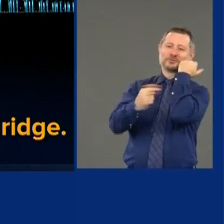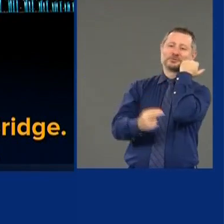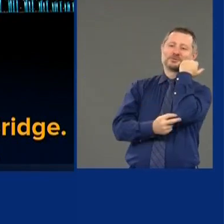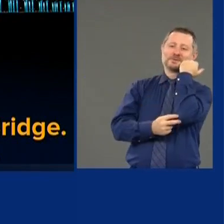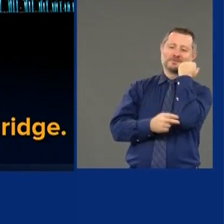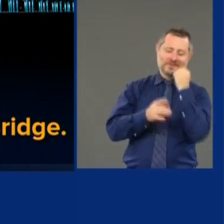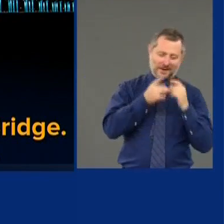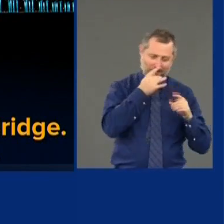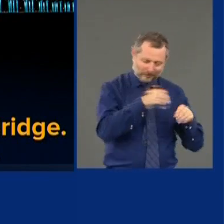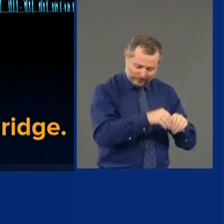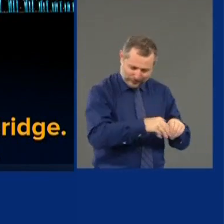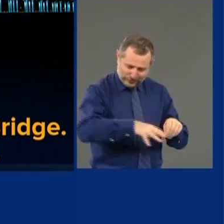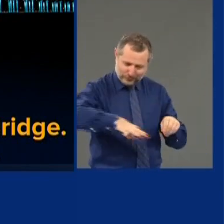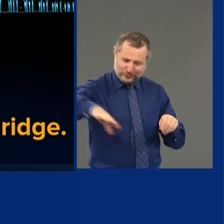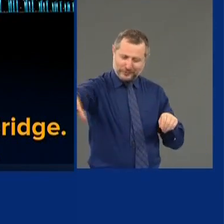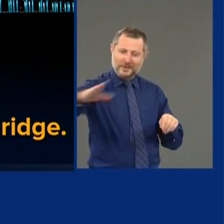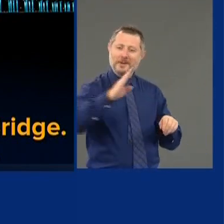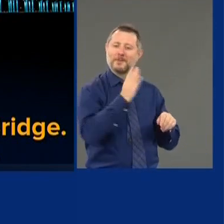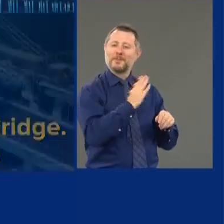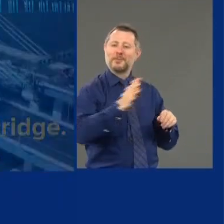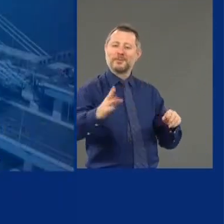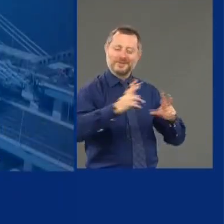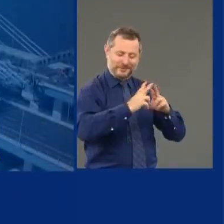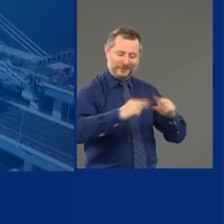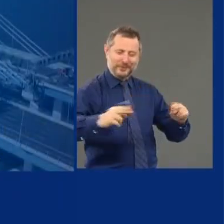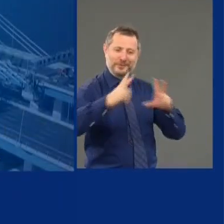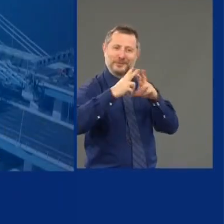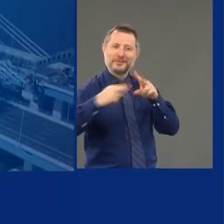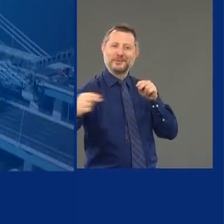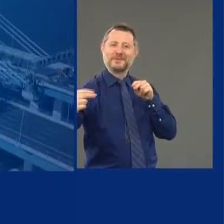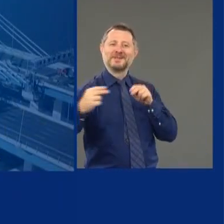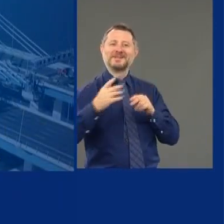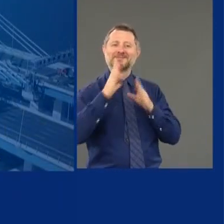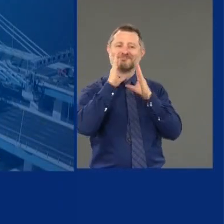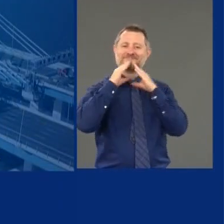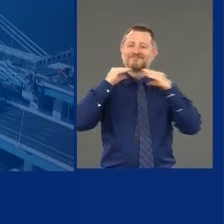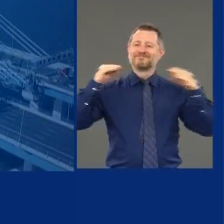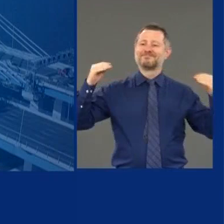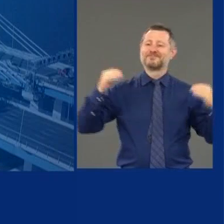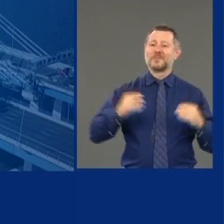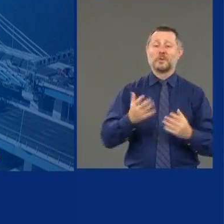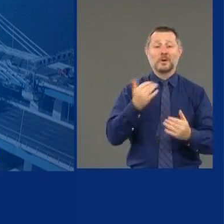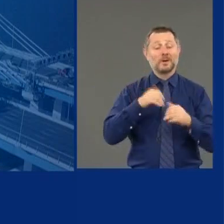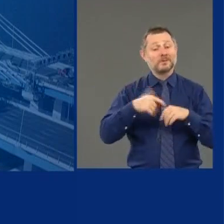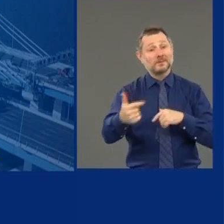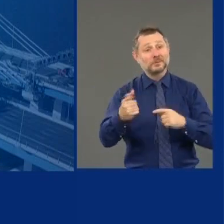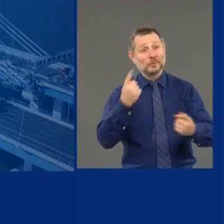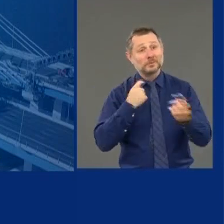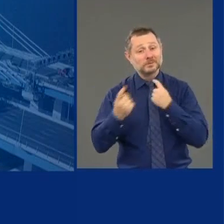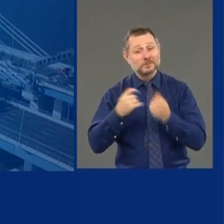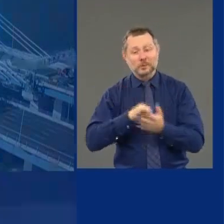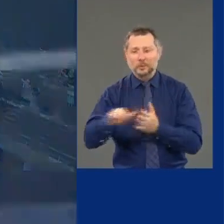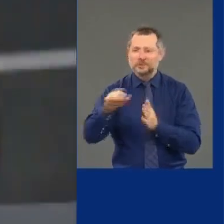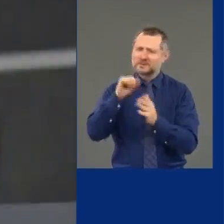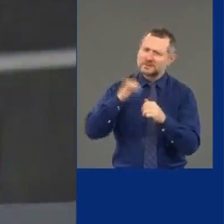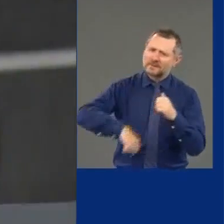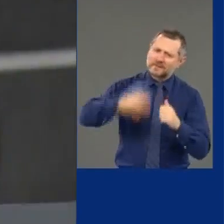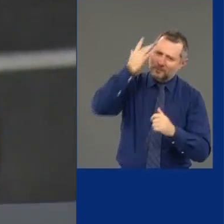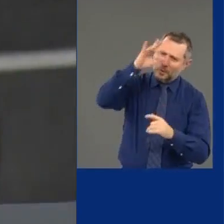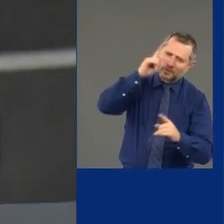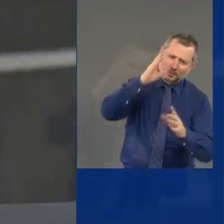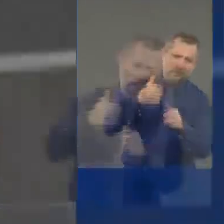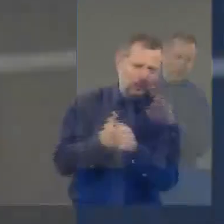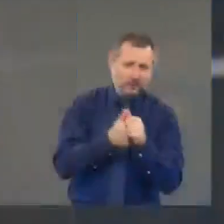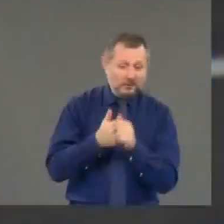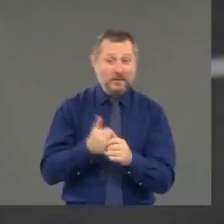And I think it'll put a smile on his face. Questions, comments? In terms of having concerns about